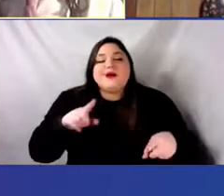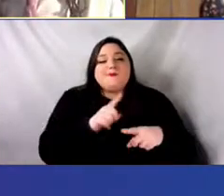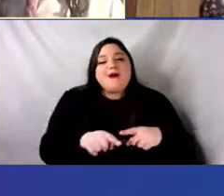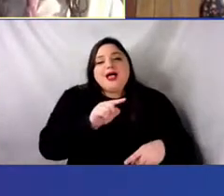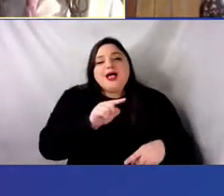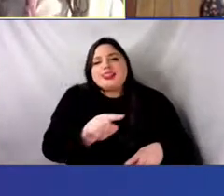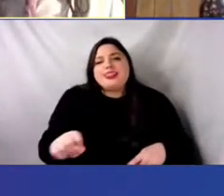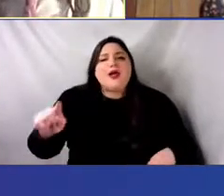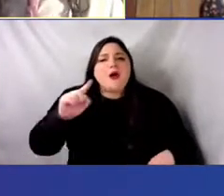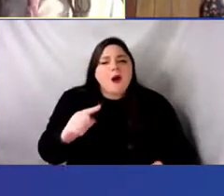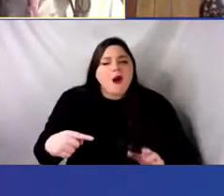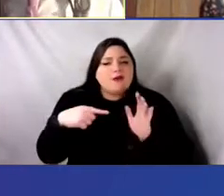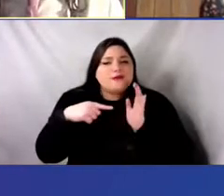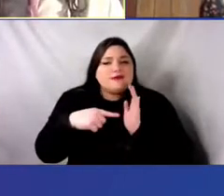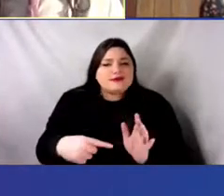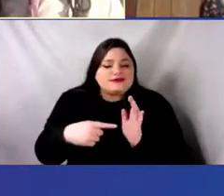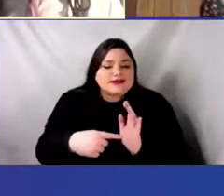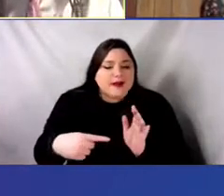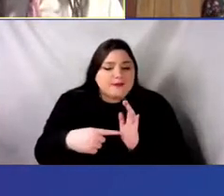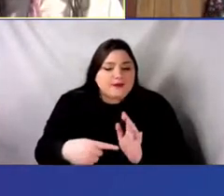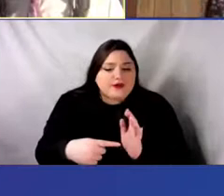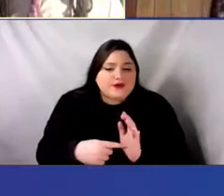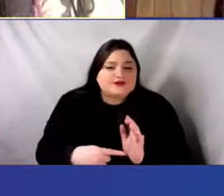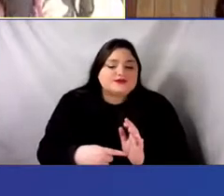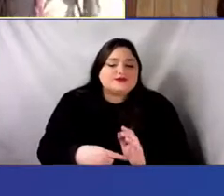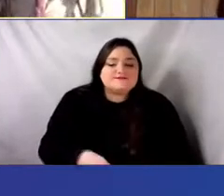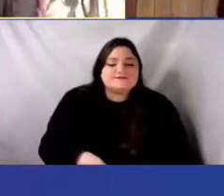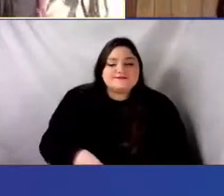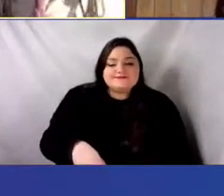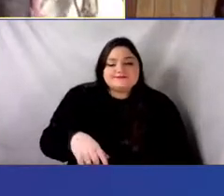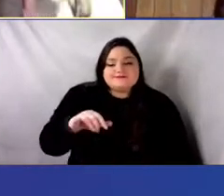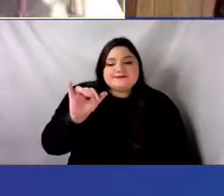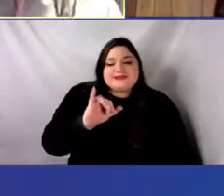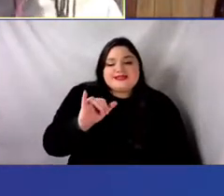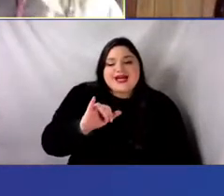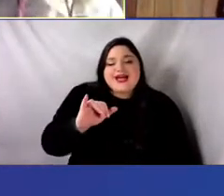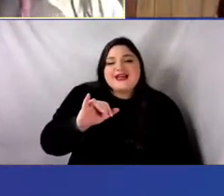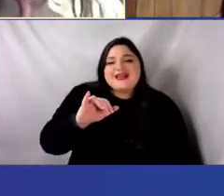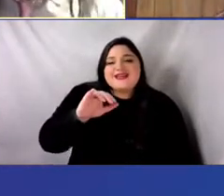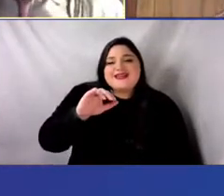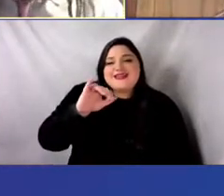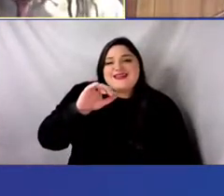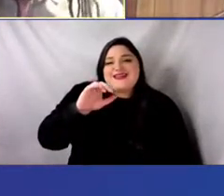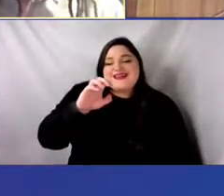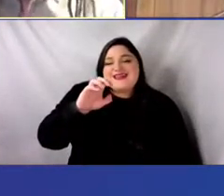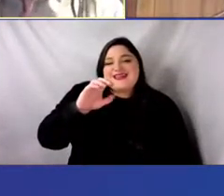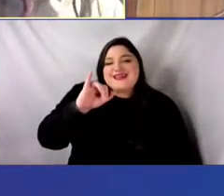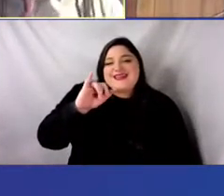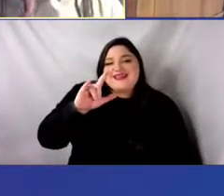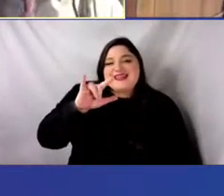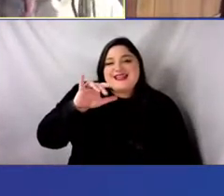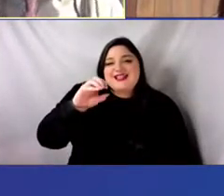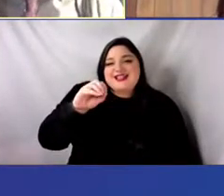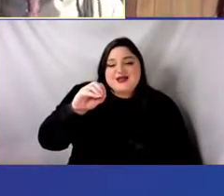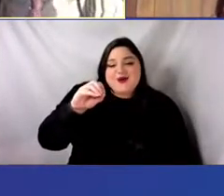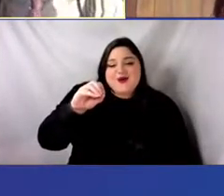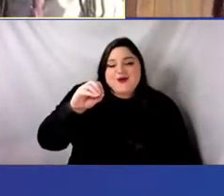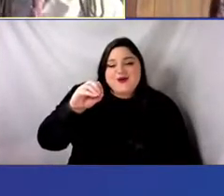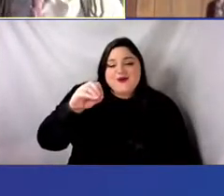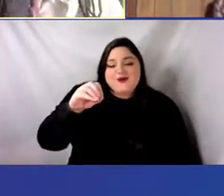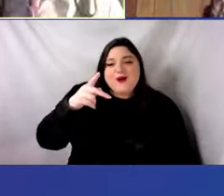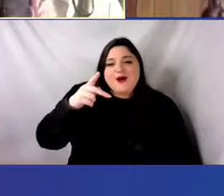having to, uh, prove that he wasn't just the angry black male, uh, the black, uh,